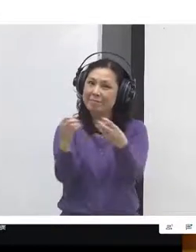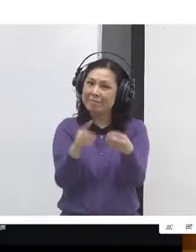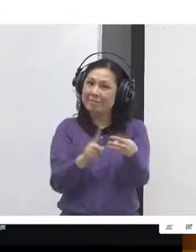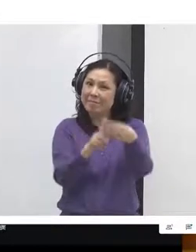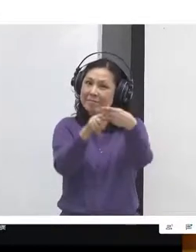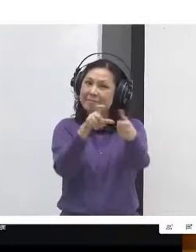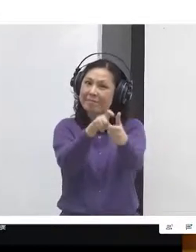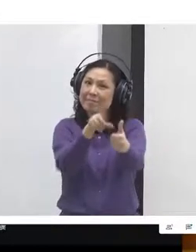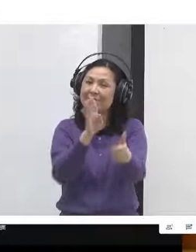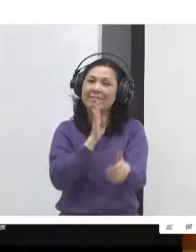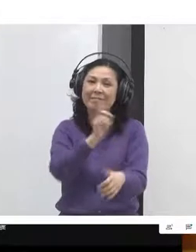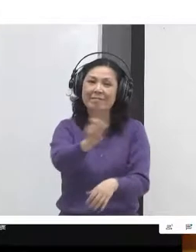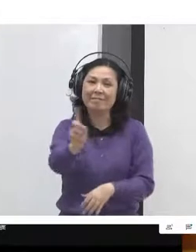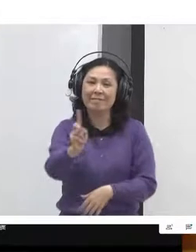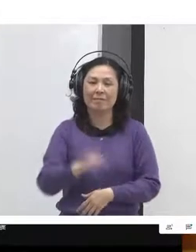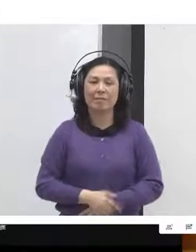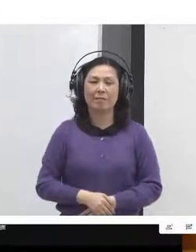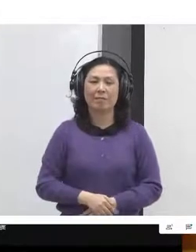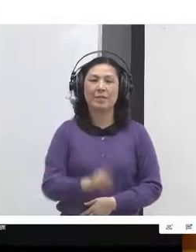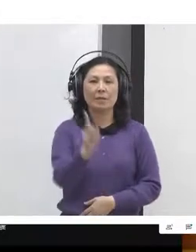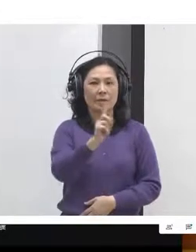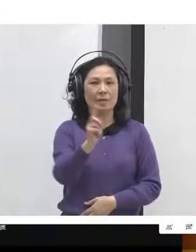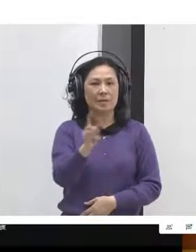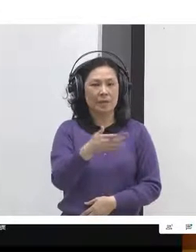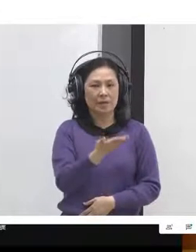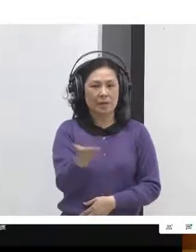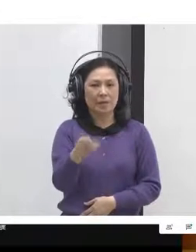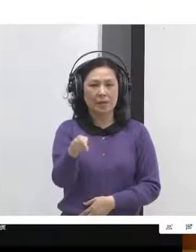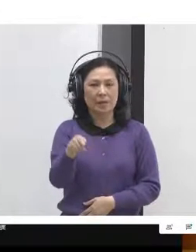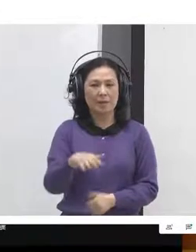grow cultures of facilitation?